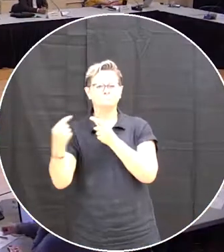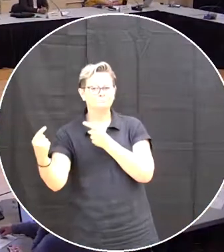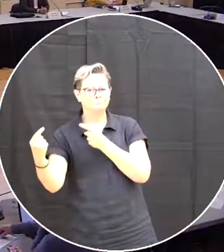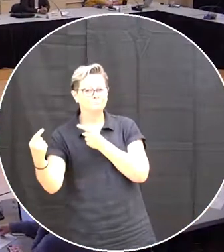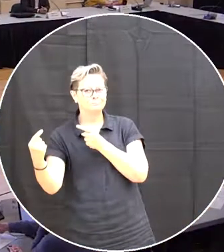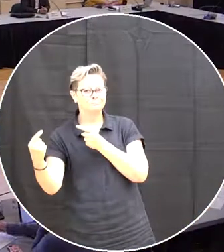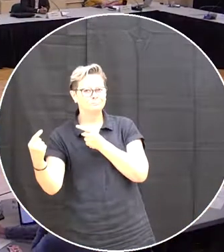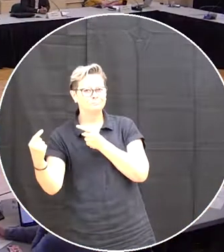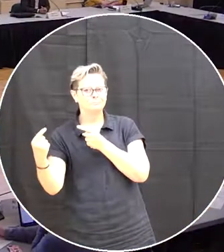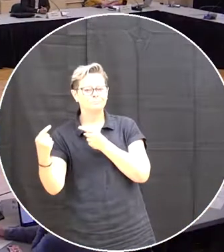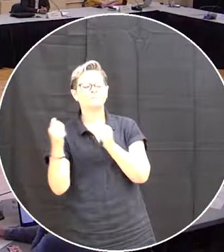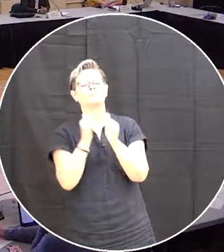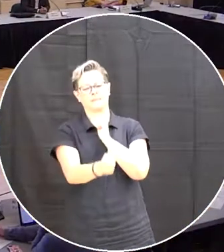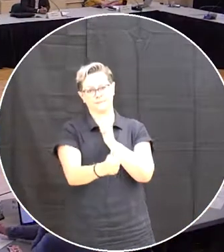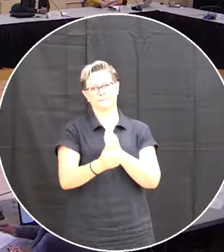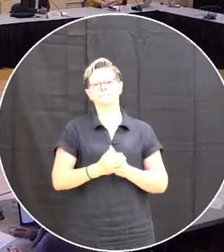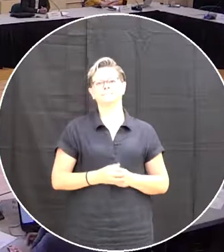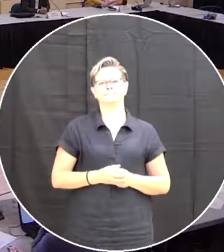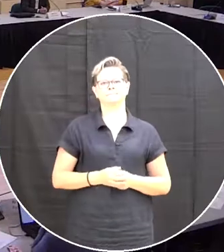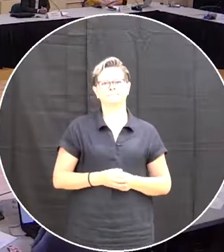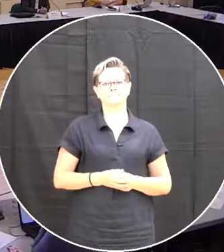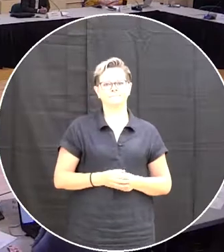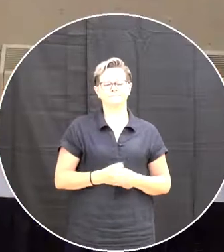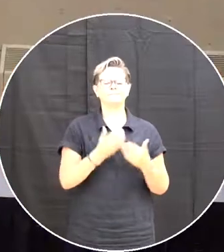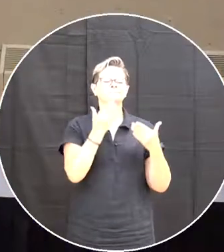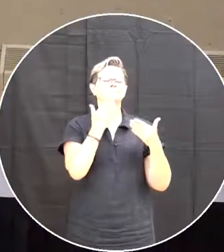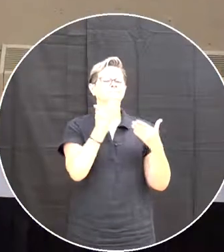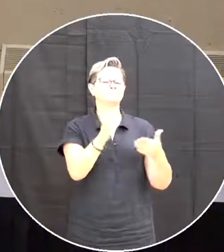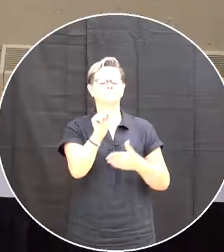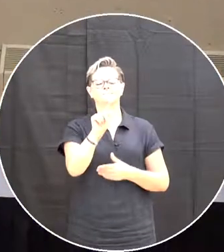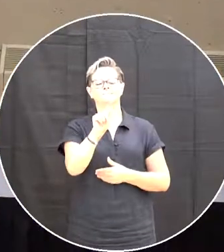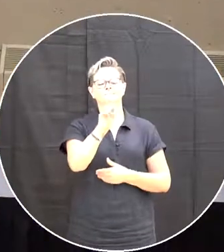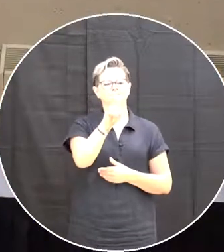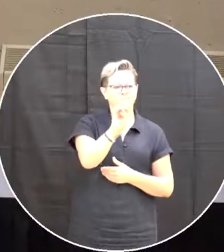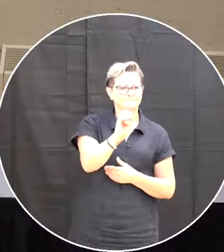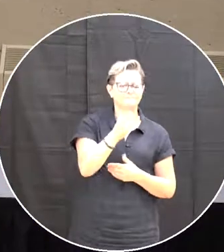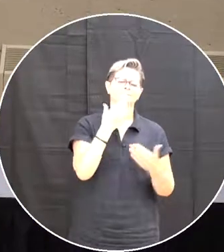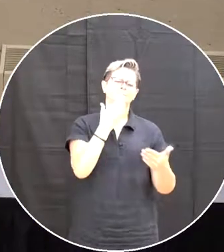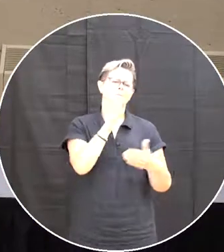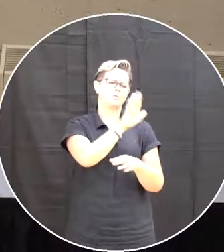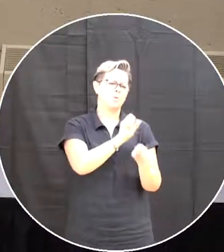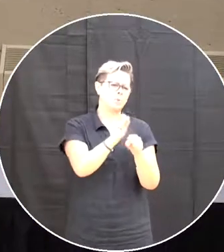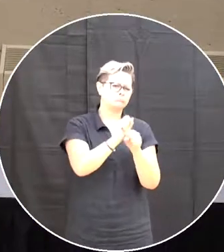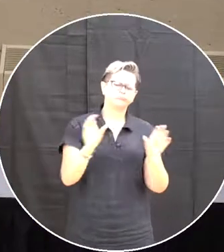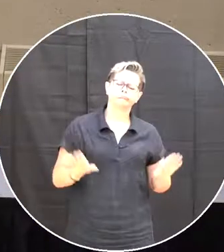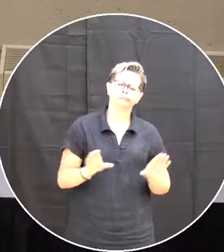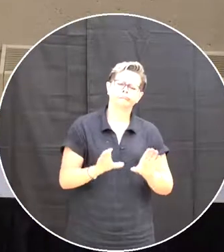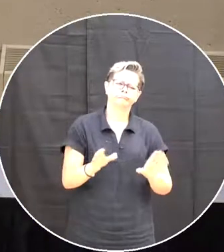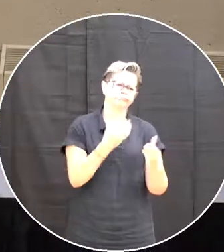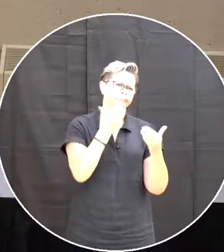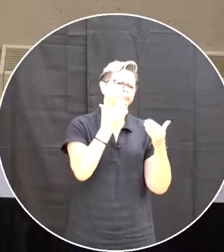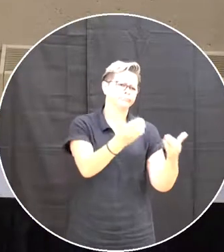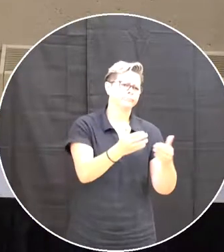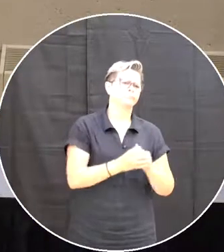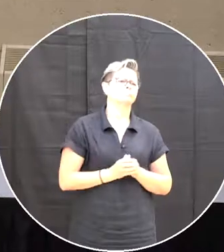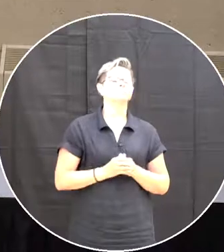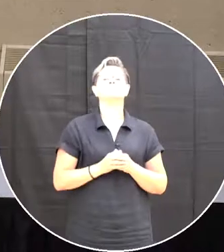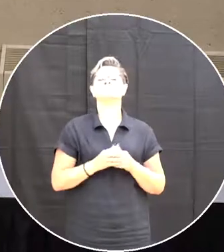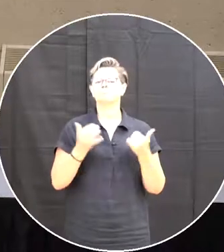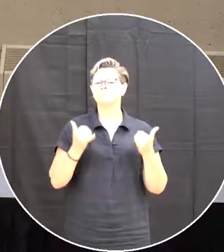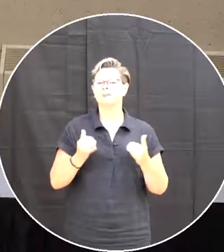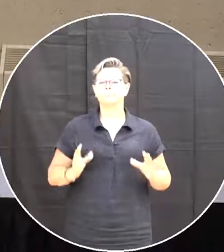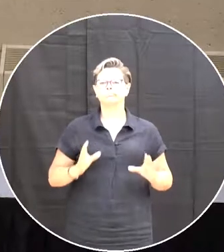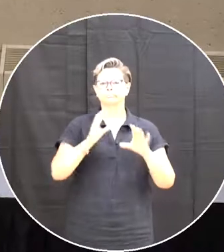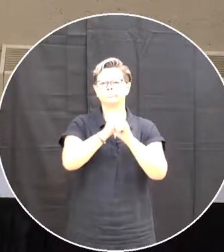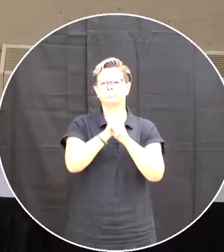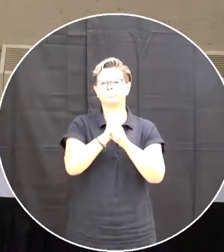motion carries thank you steve thank you for the work that you've done there that complete committees completes the